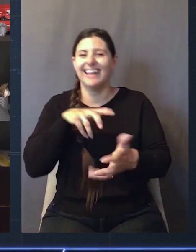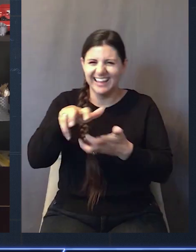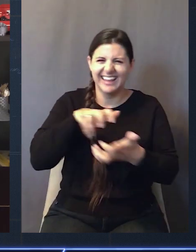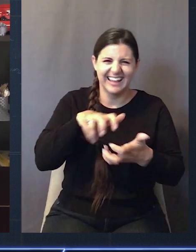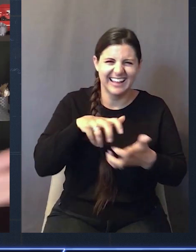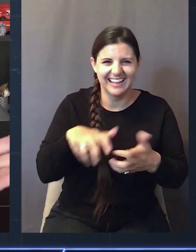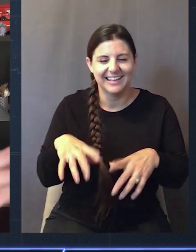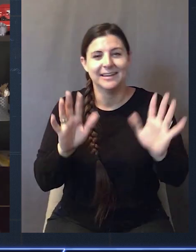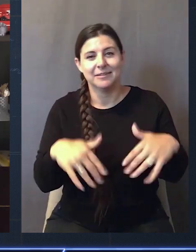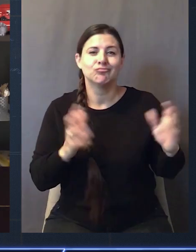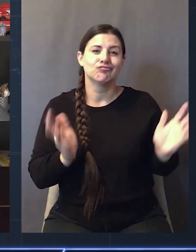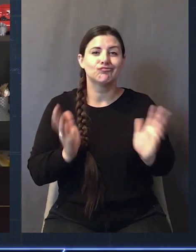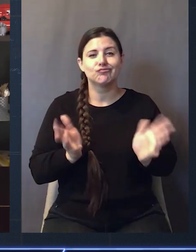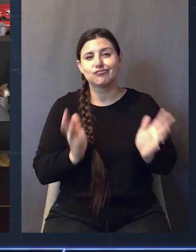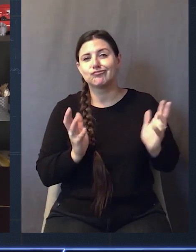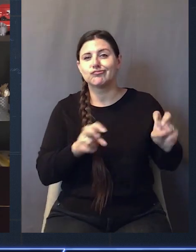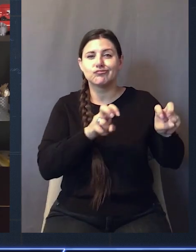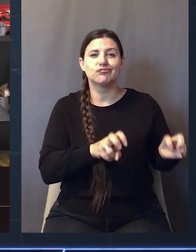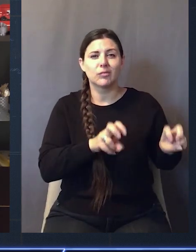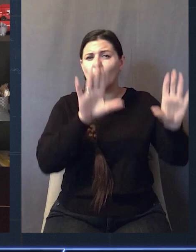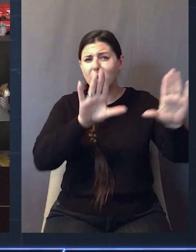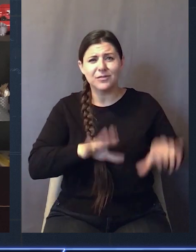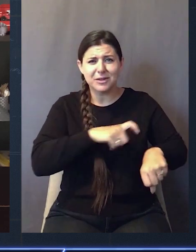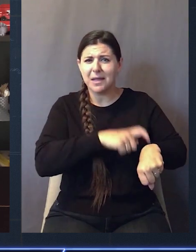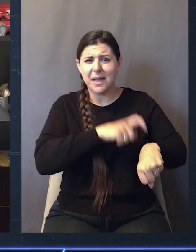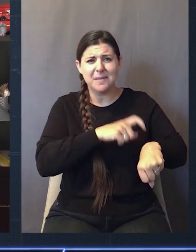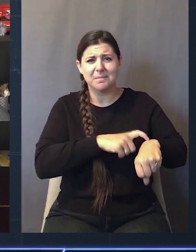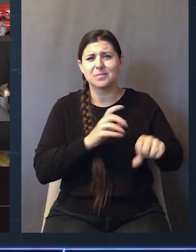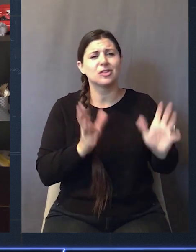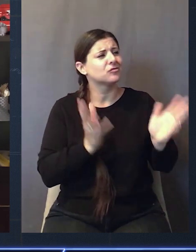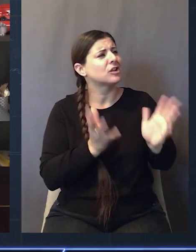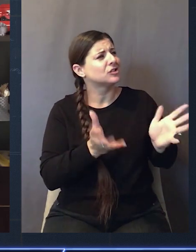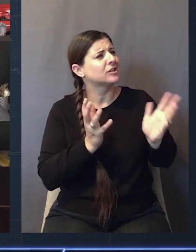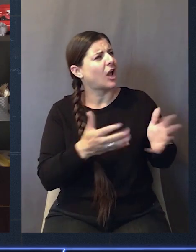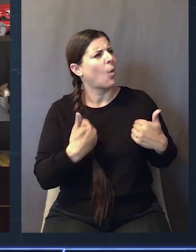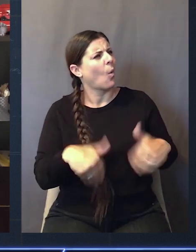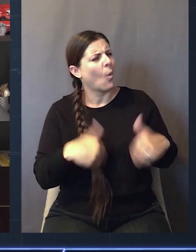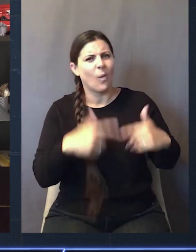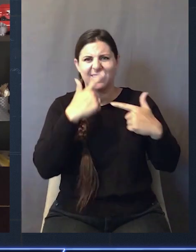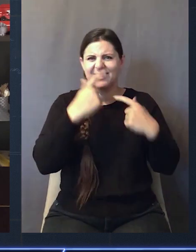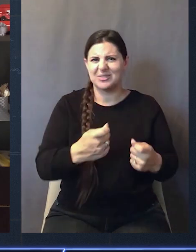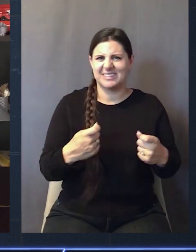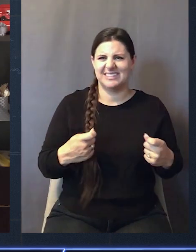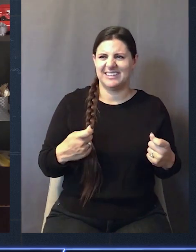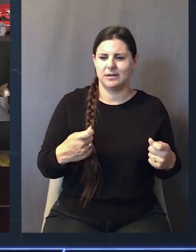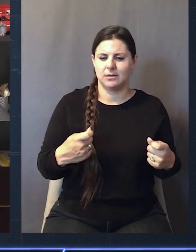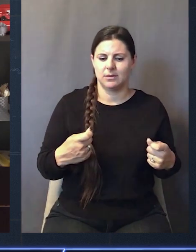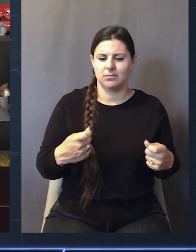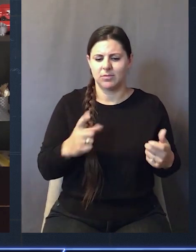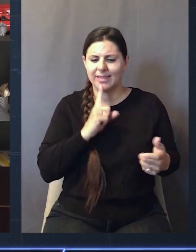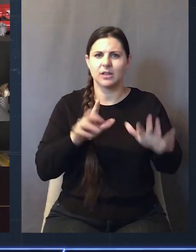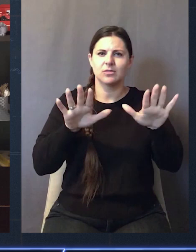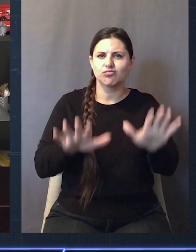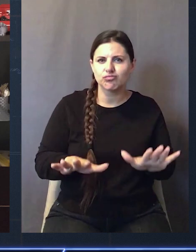I told him about the donuts. He's like, yeah, right. Sure. That's, that's going to work. And, but he, we, it was wonderful to meet him. was kind of great to